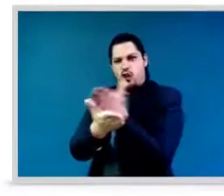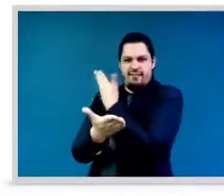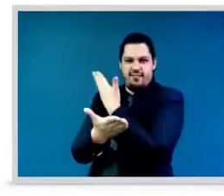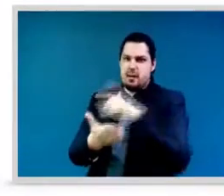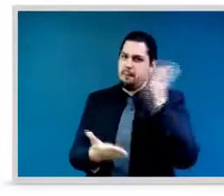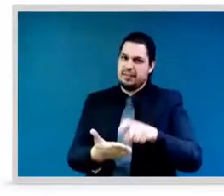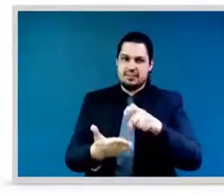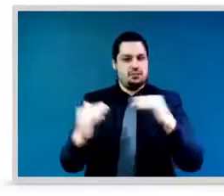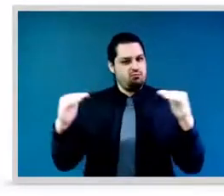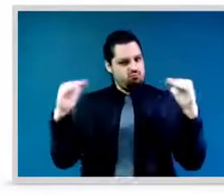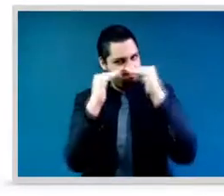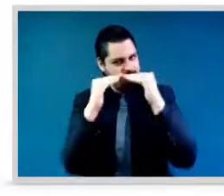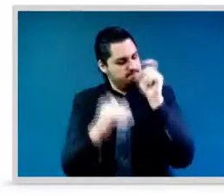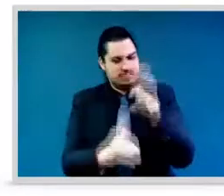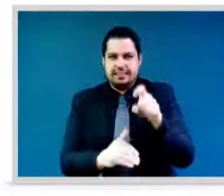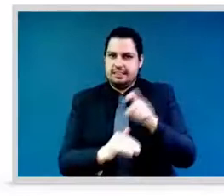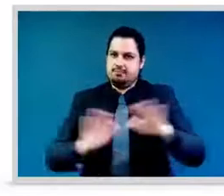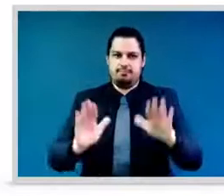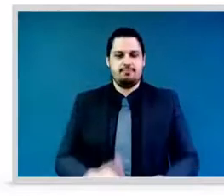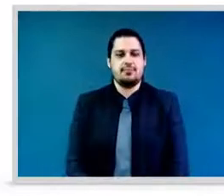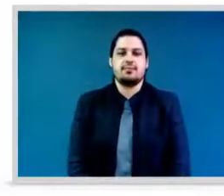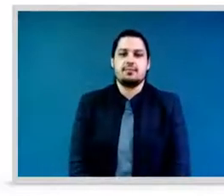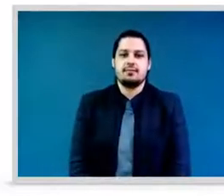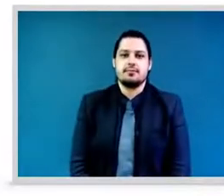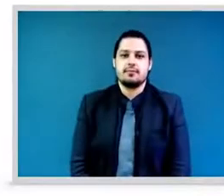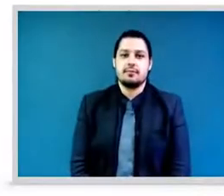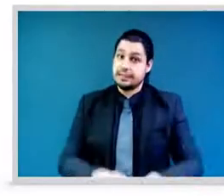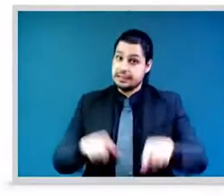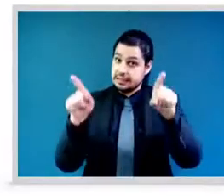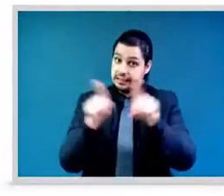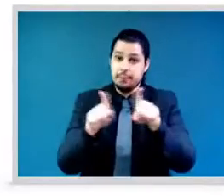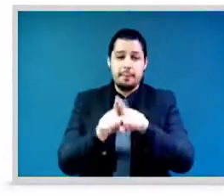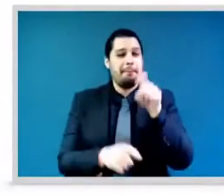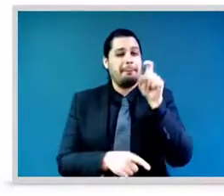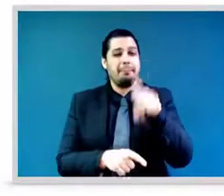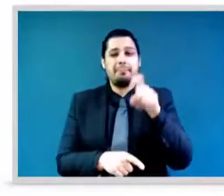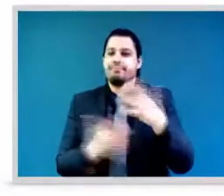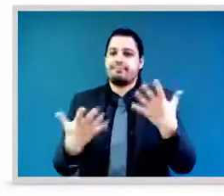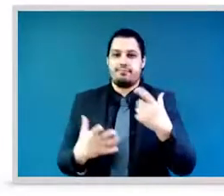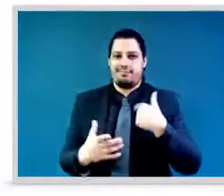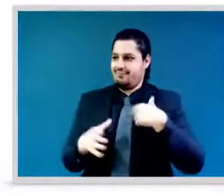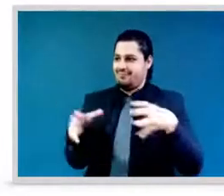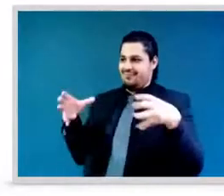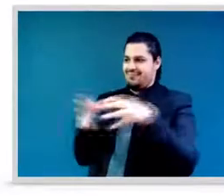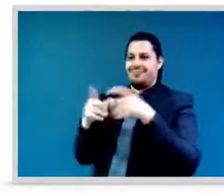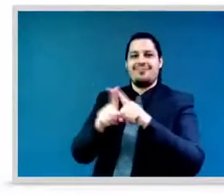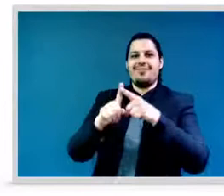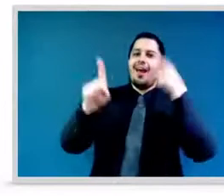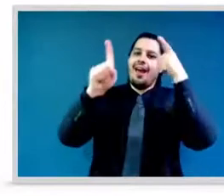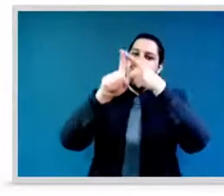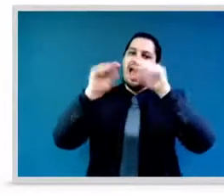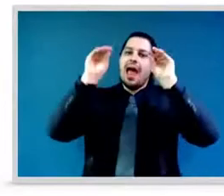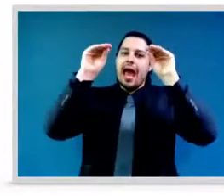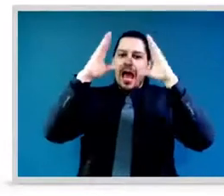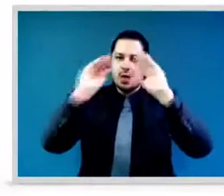justice for women is a necessary prerequisite. I am a rape survivor, and